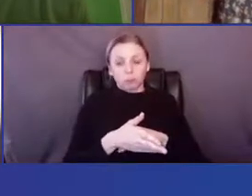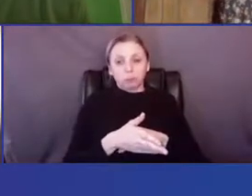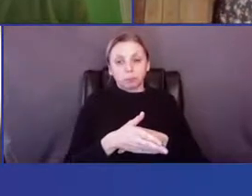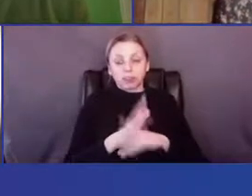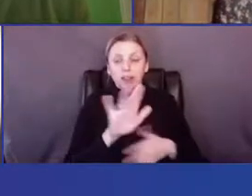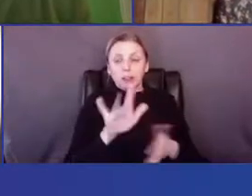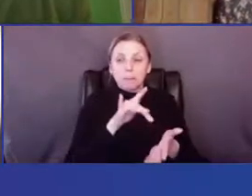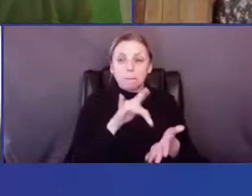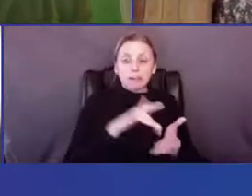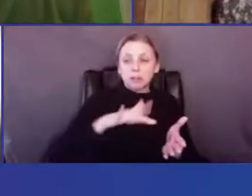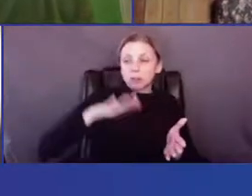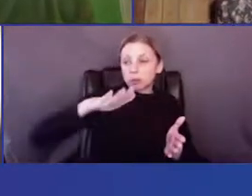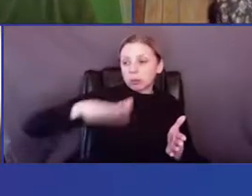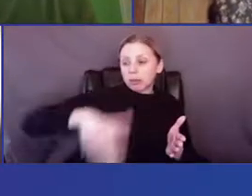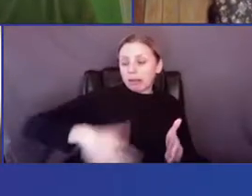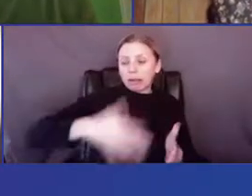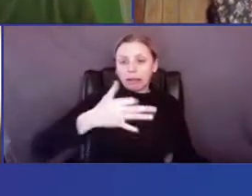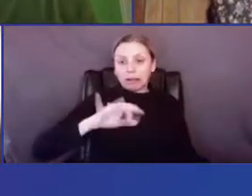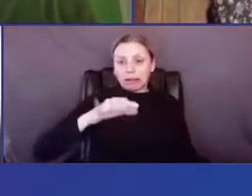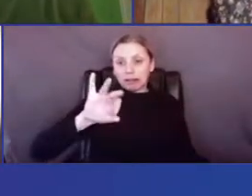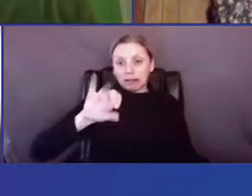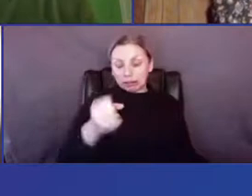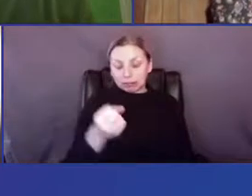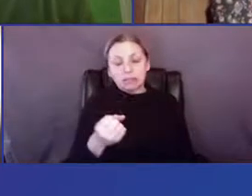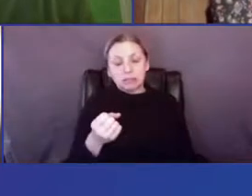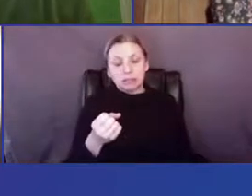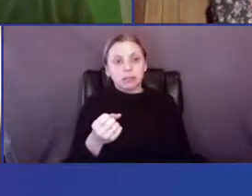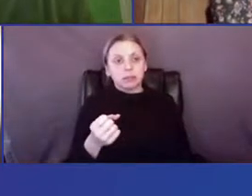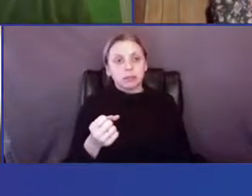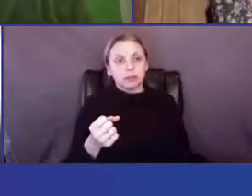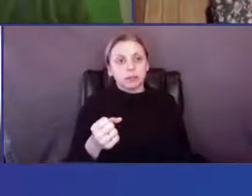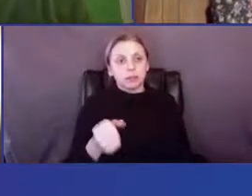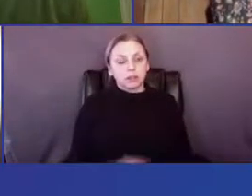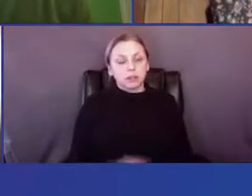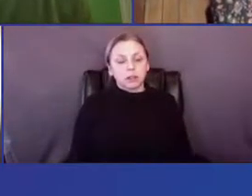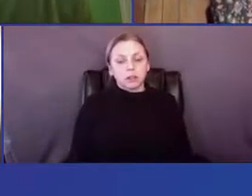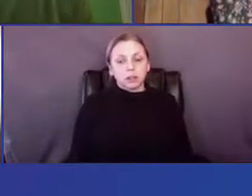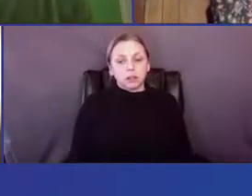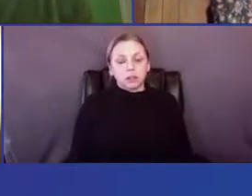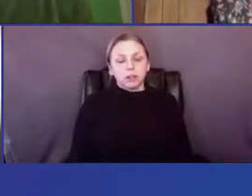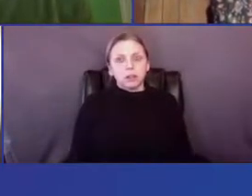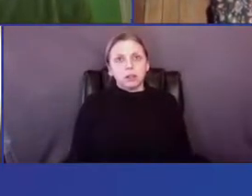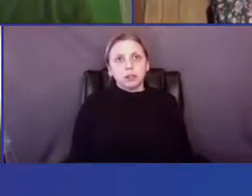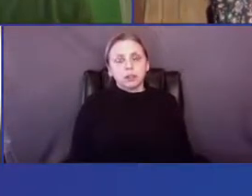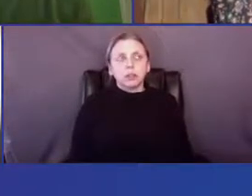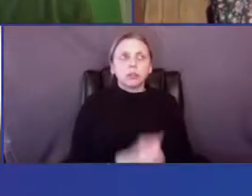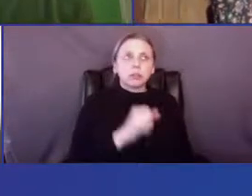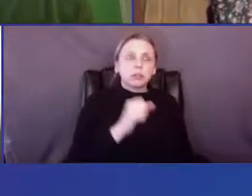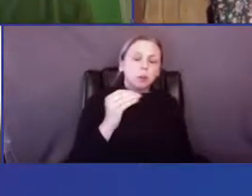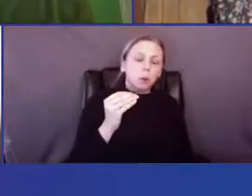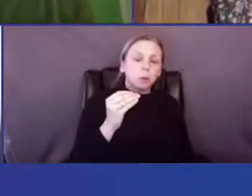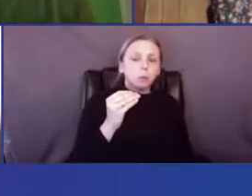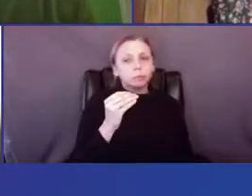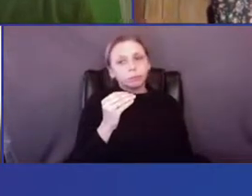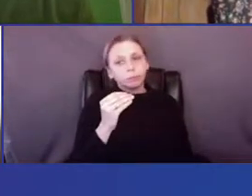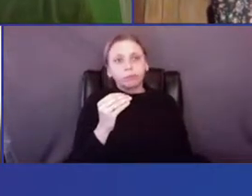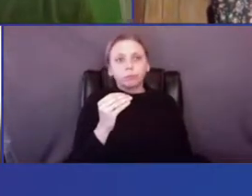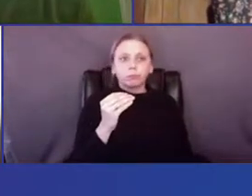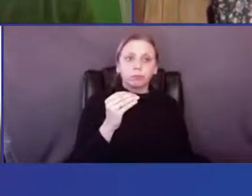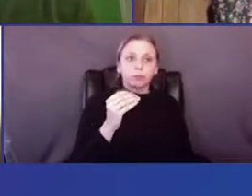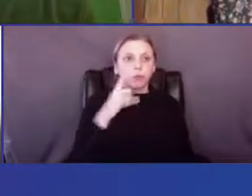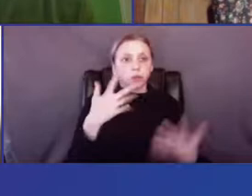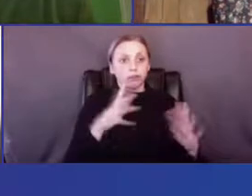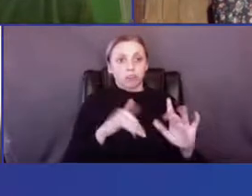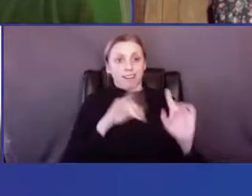late, uh, 1990s. So, uh, I would go with the fact that, uh, to finish that